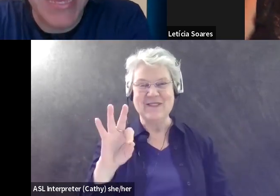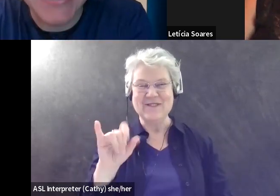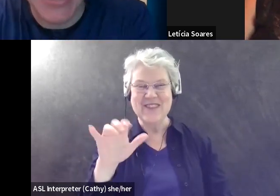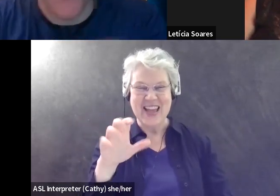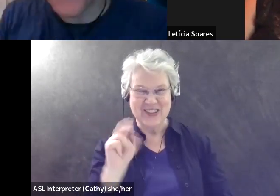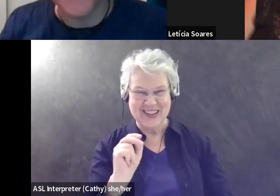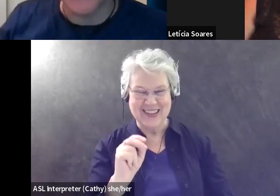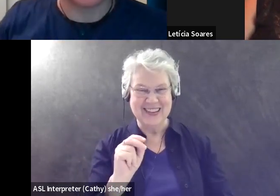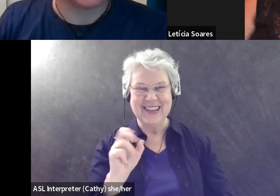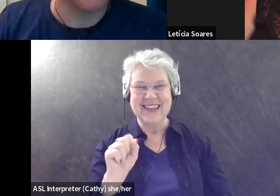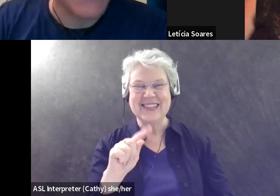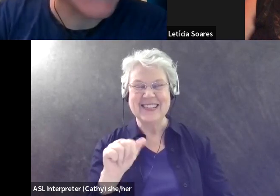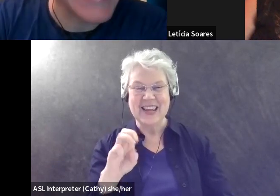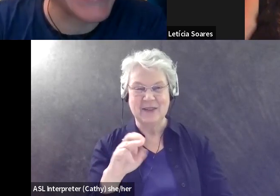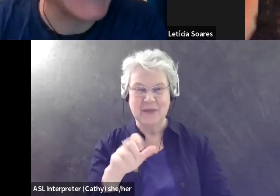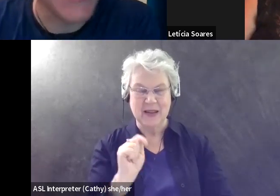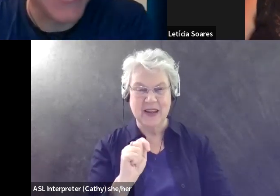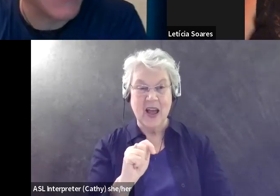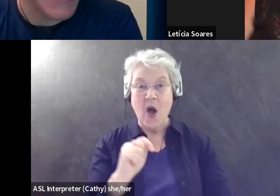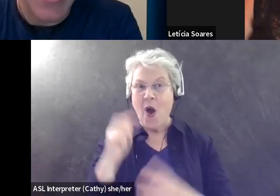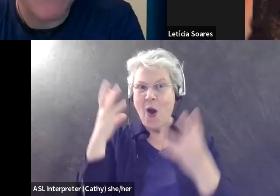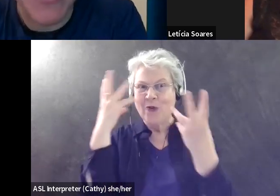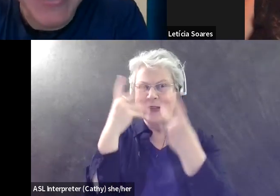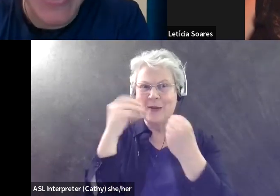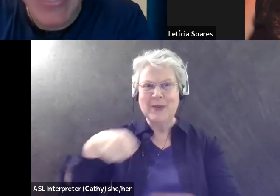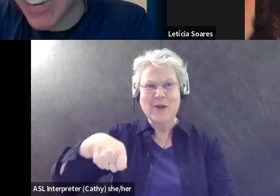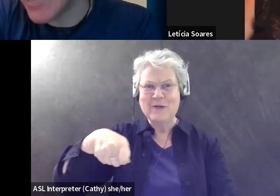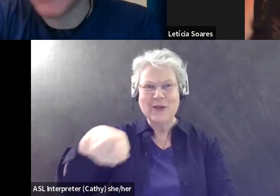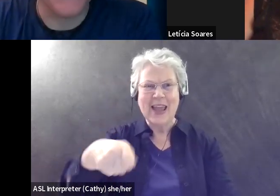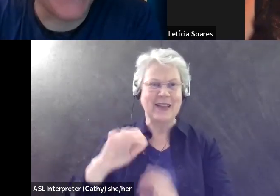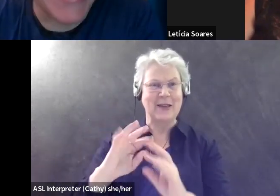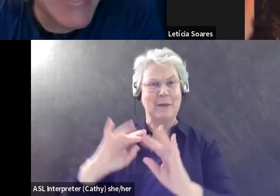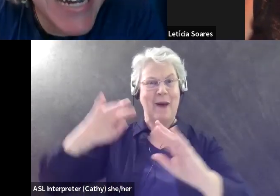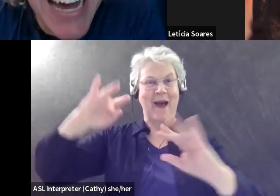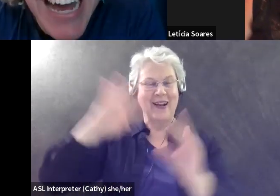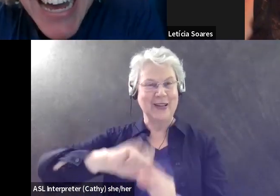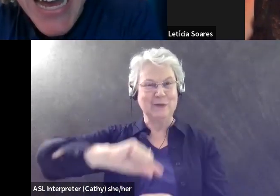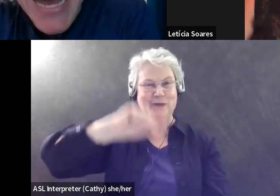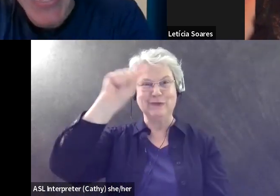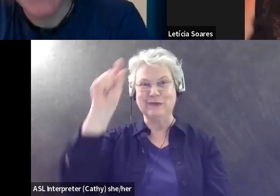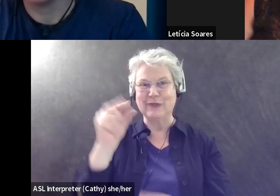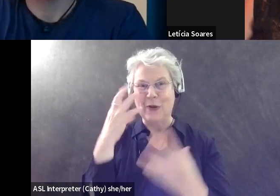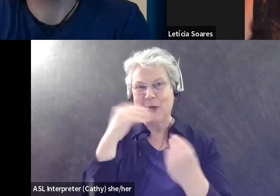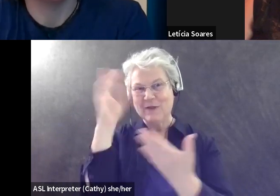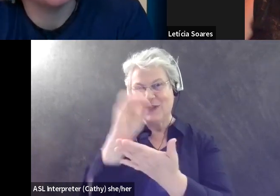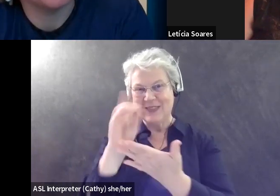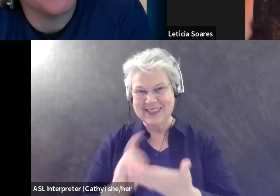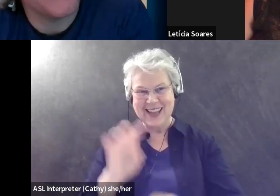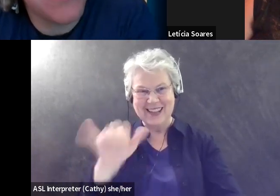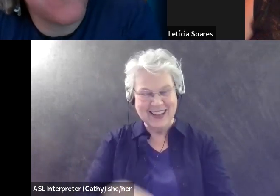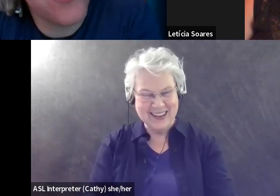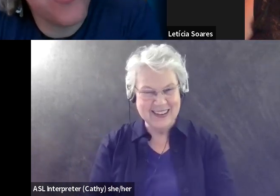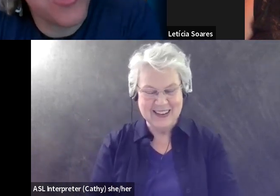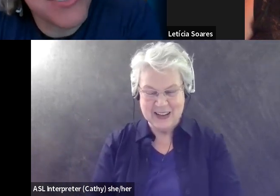beautiful canes like purple and like sparkly canes. Yeah. Yeah, absolutely. So fun. Um, do you,